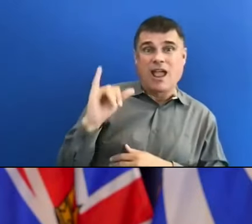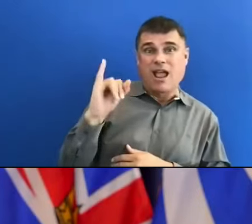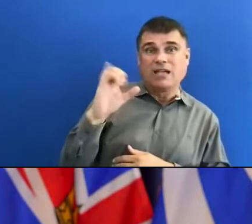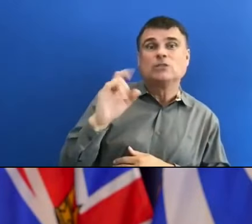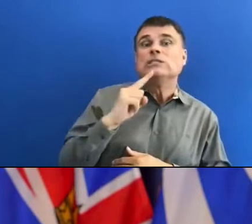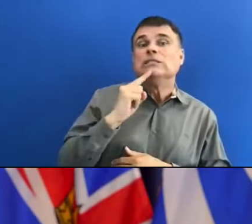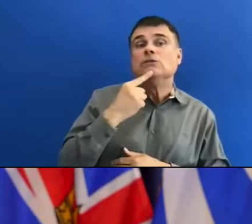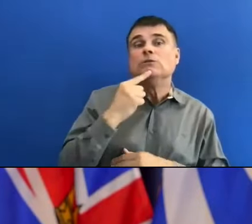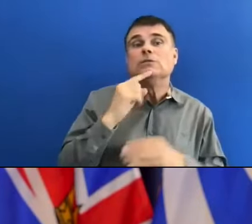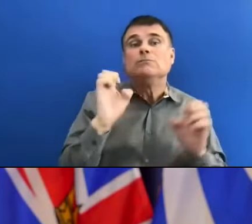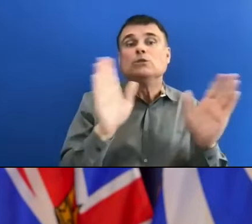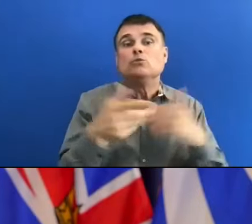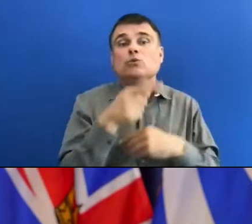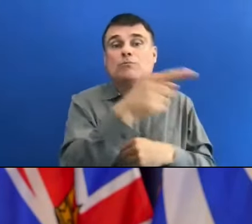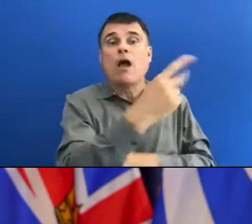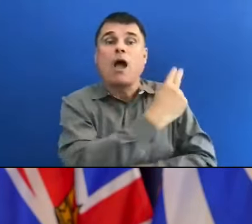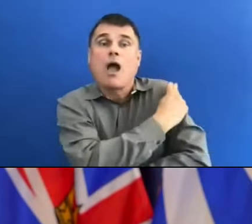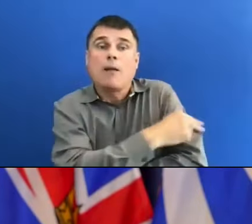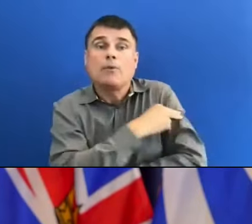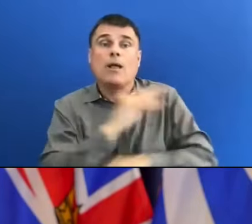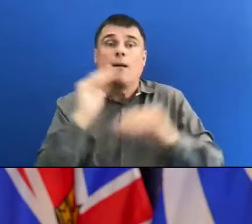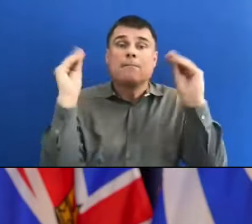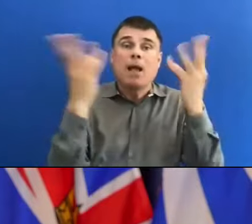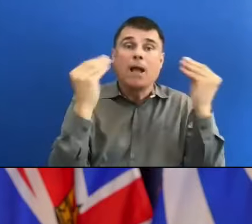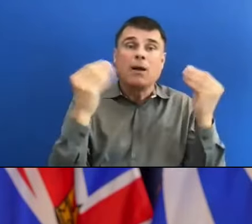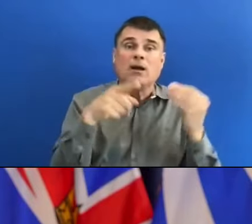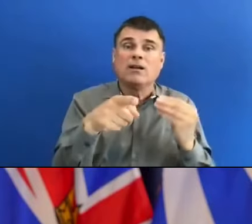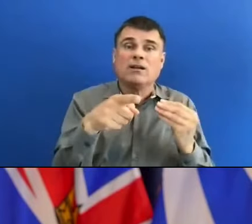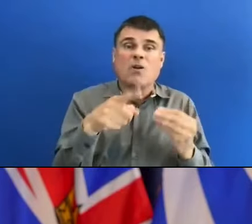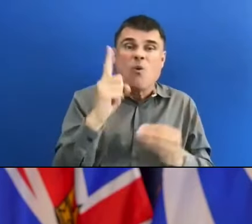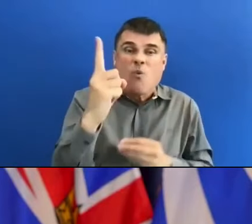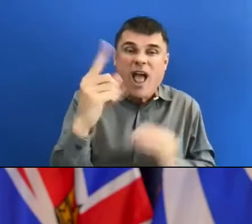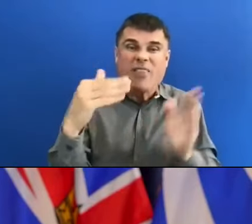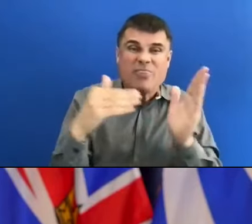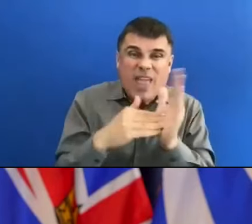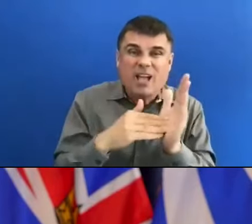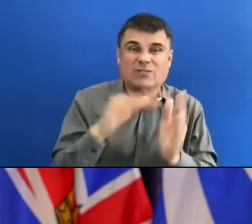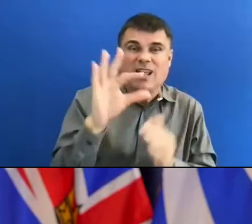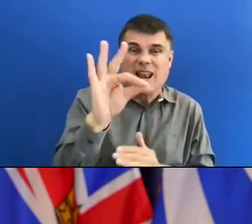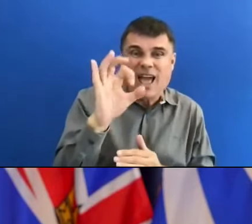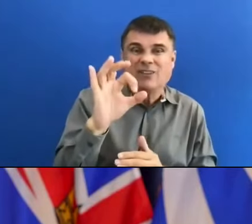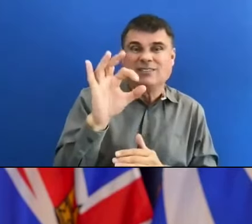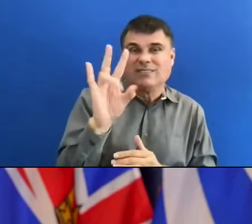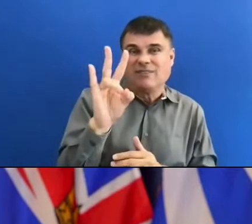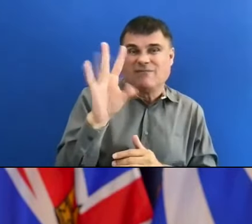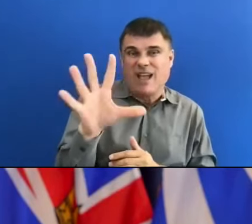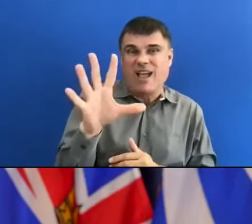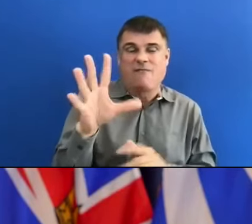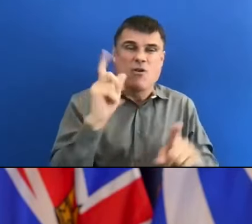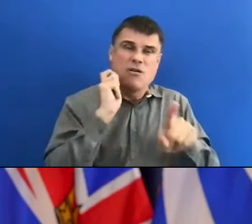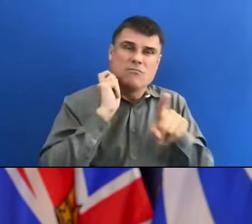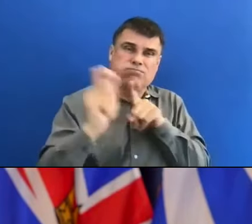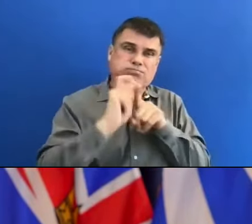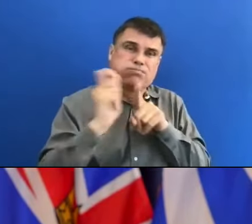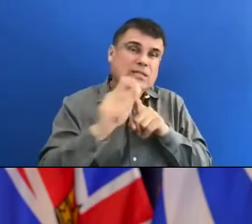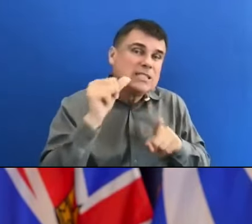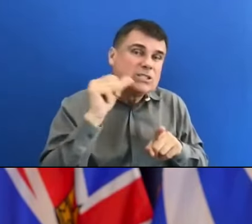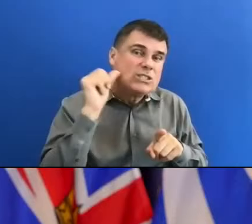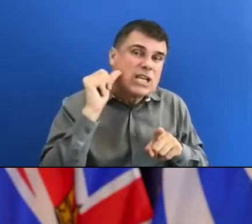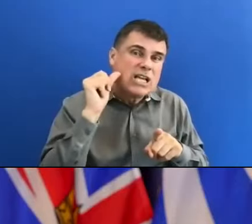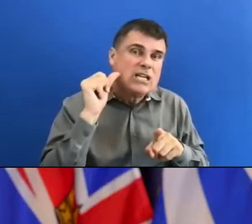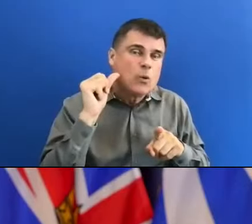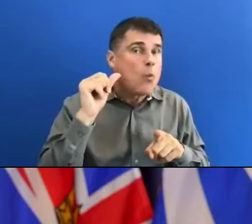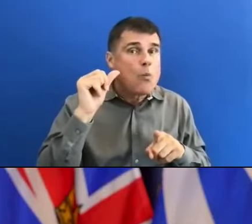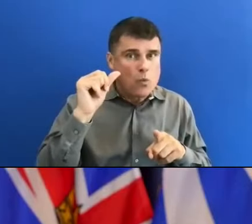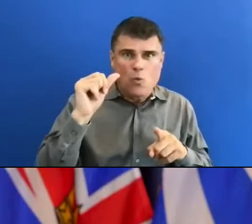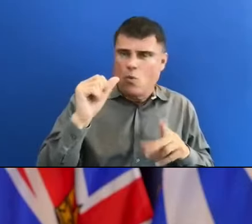system, which received 1,975 calls yesterday, an all-time record, again, having broken all-time records from